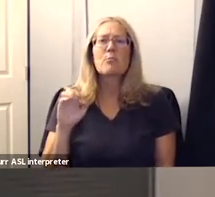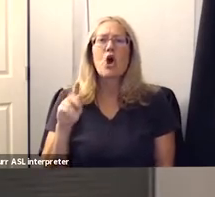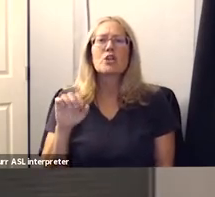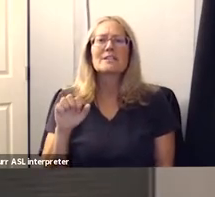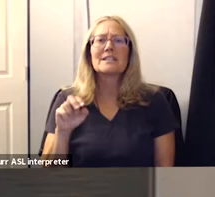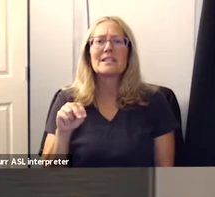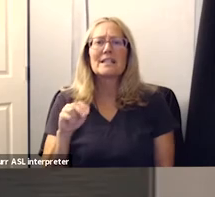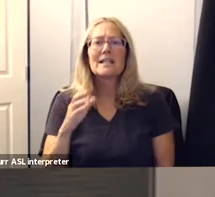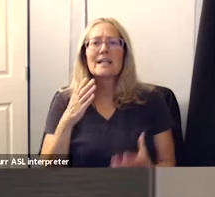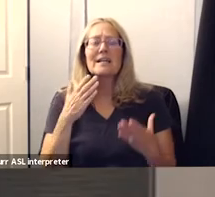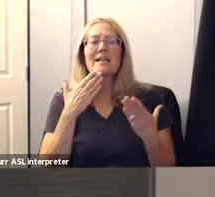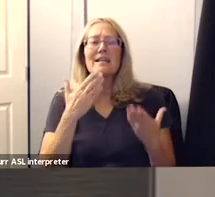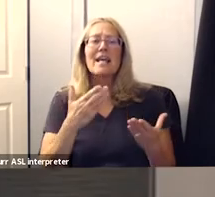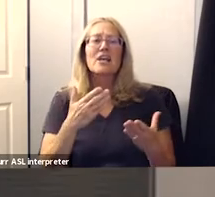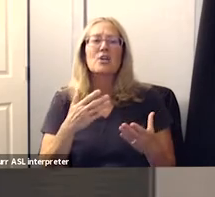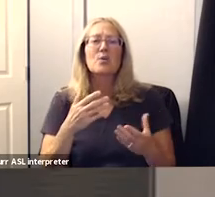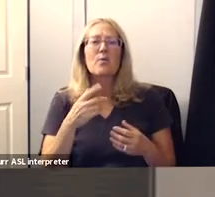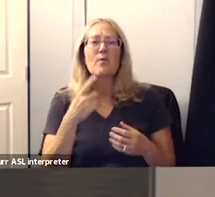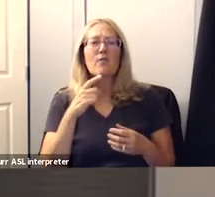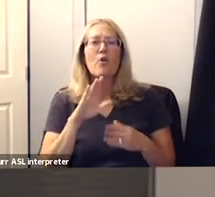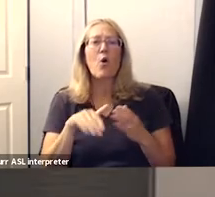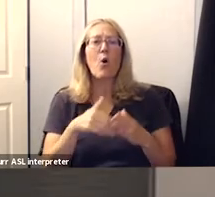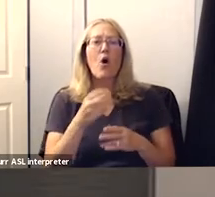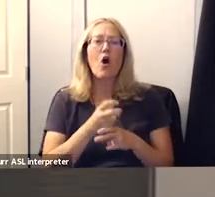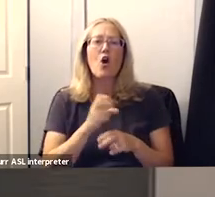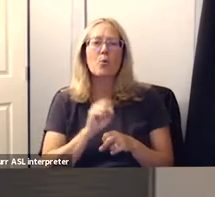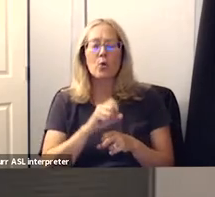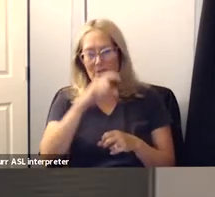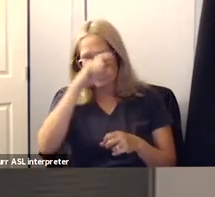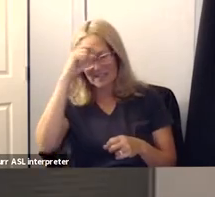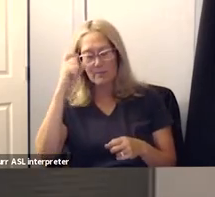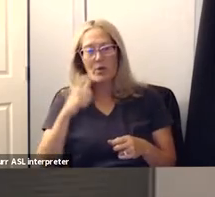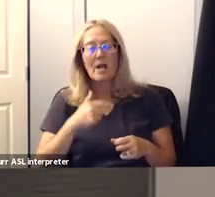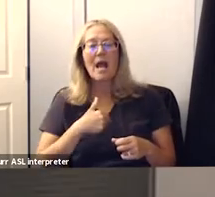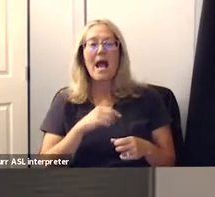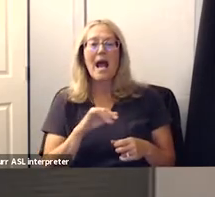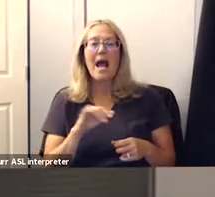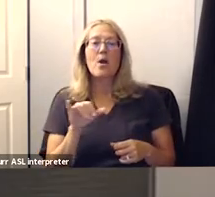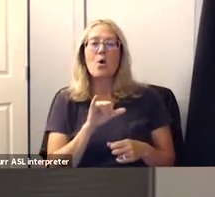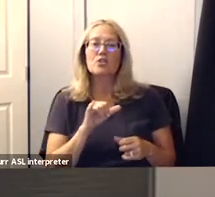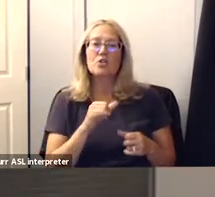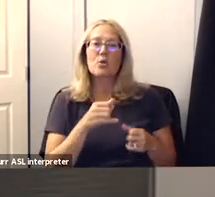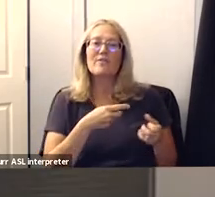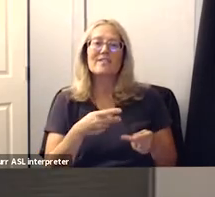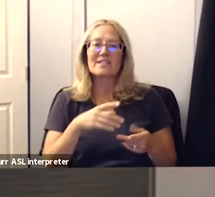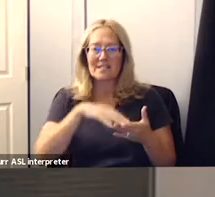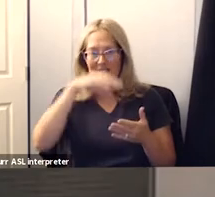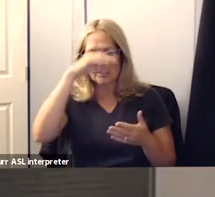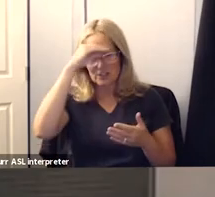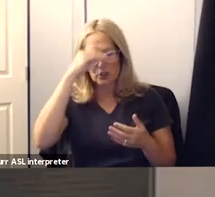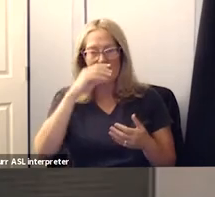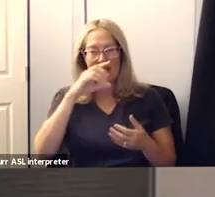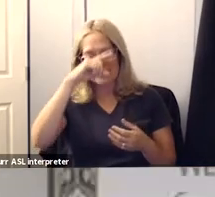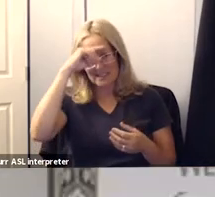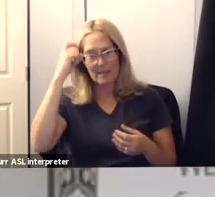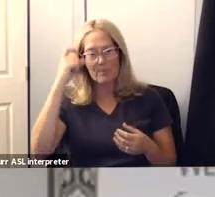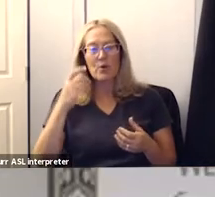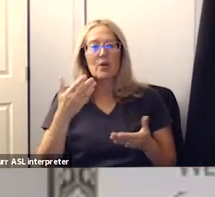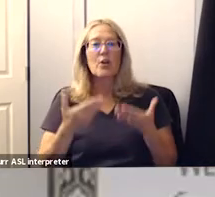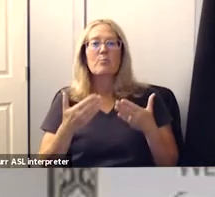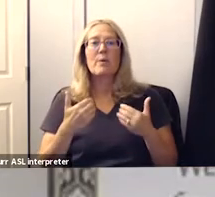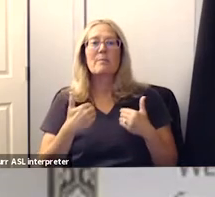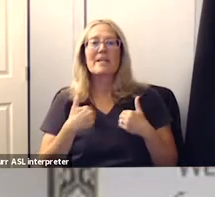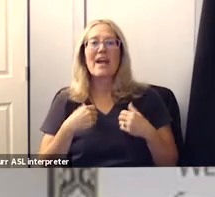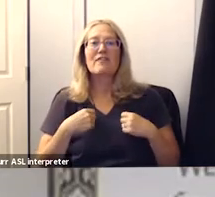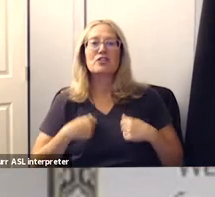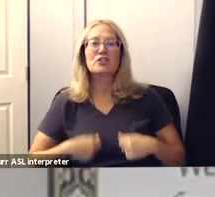and again thank you for all the hard work that you're doing throughout the summer and i too had the opportunity to visit one of the summer learning and i proudly had my shirt on and i was there